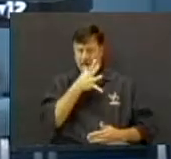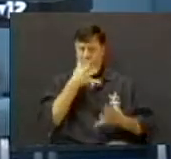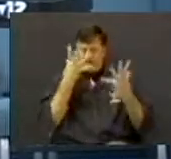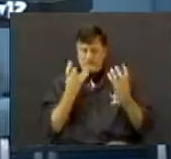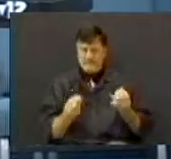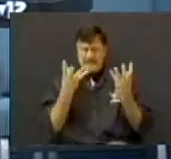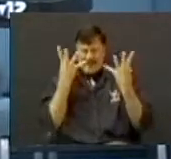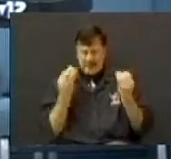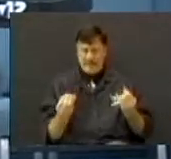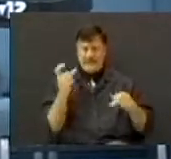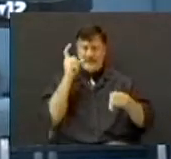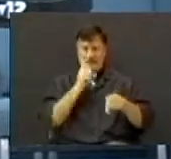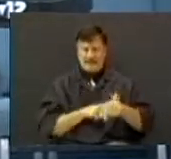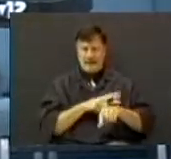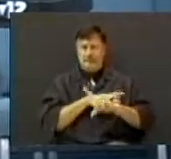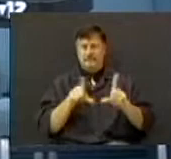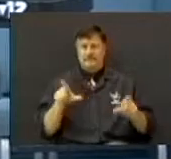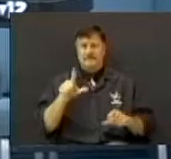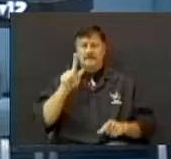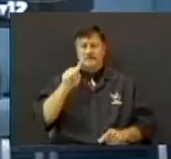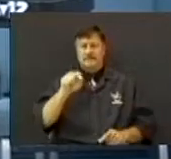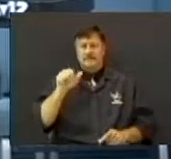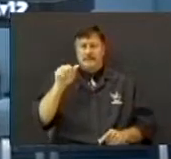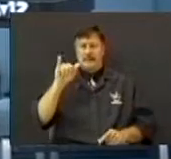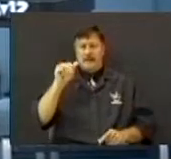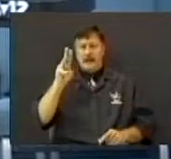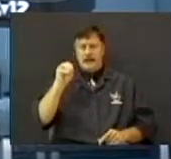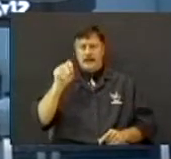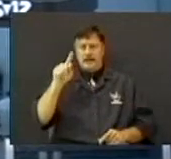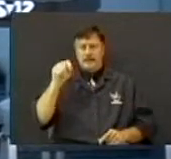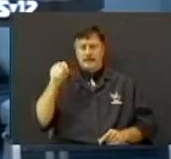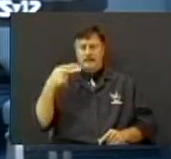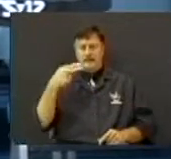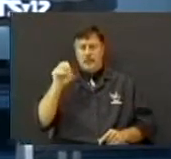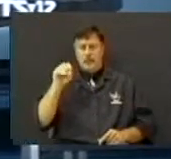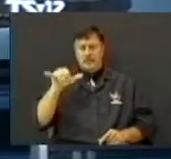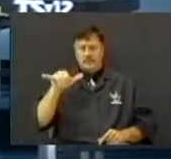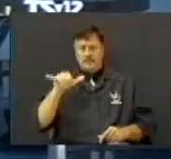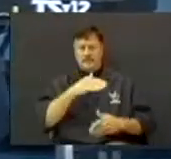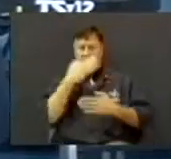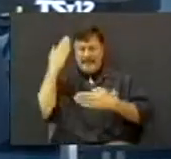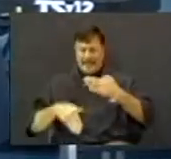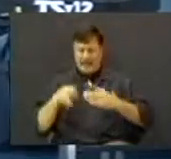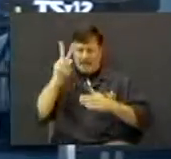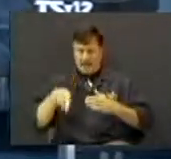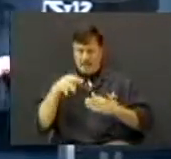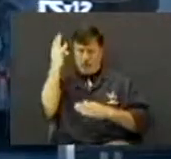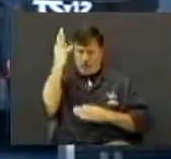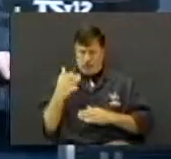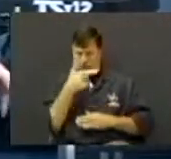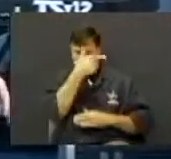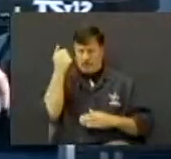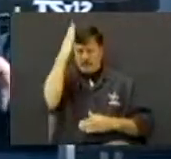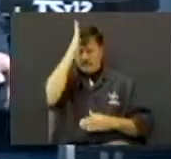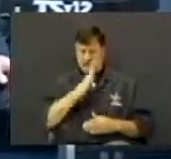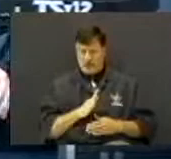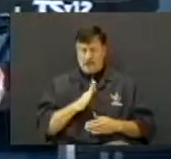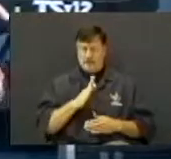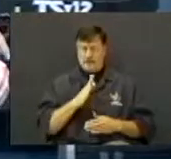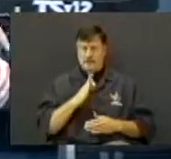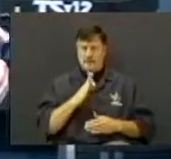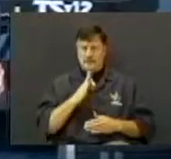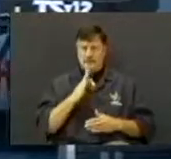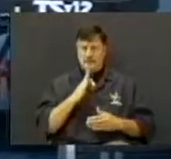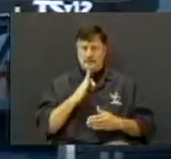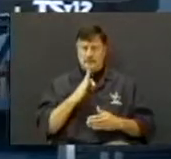hey, you know why Timothy ended up a preacher? You want to know why Timothy ended up right with God? Because mama was